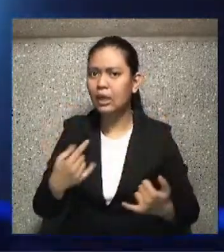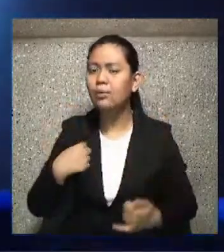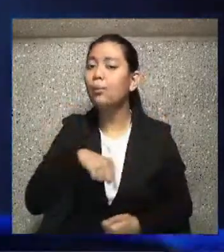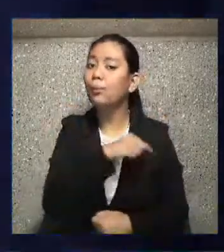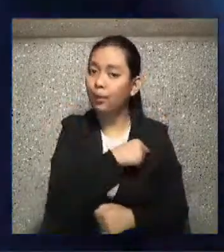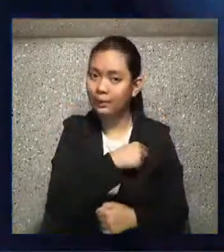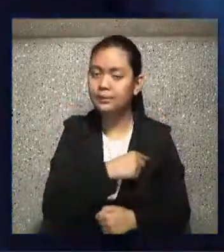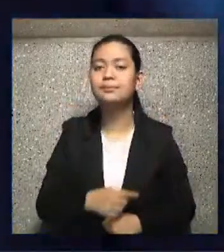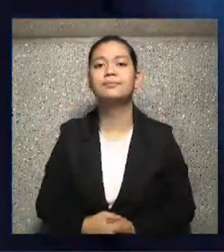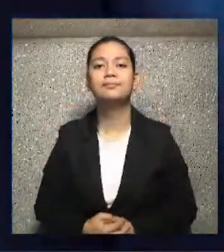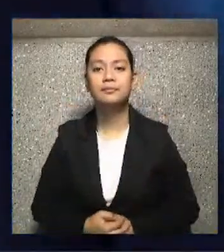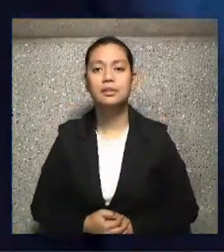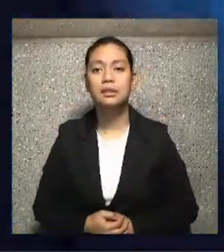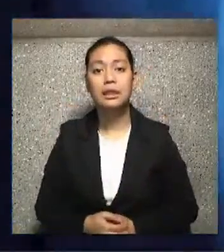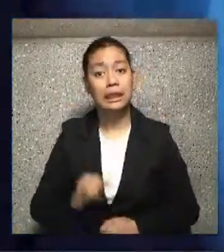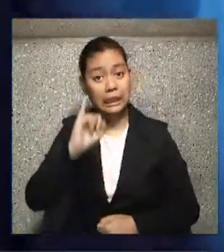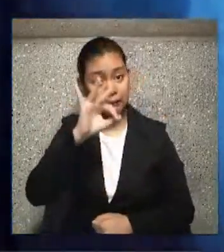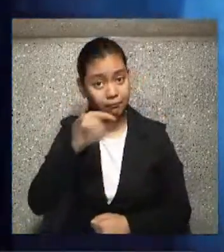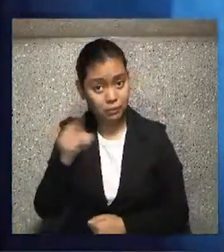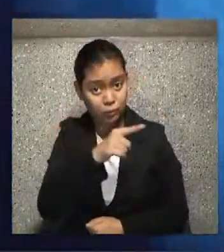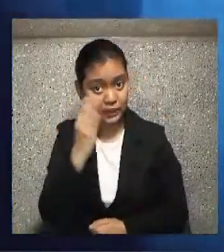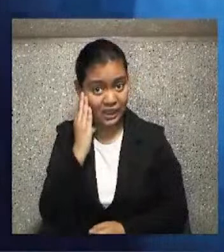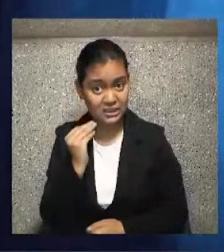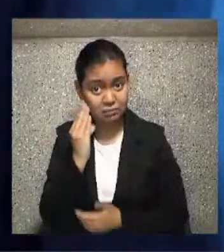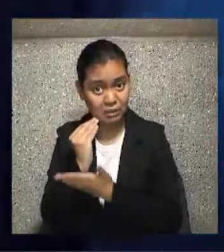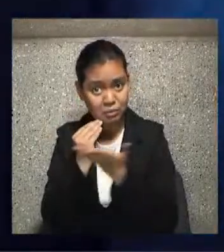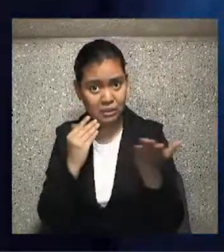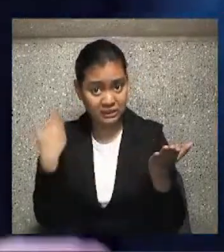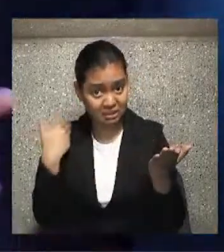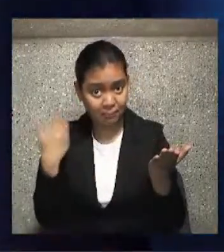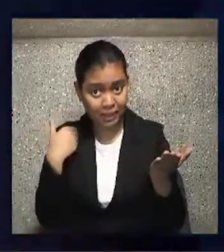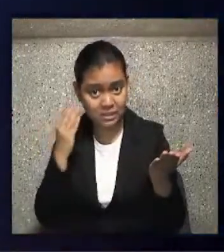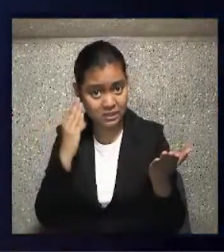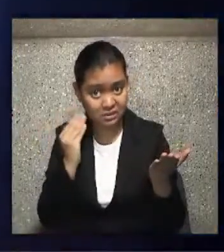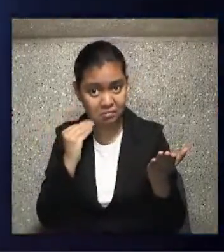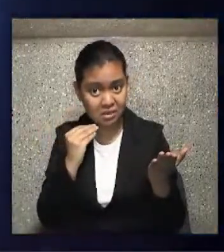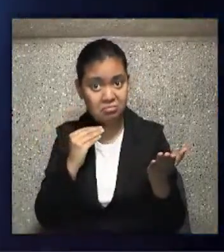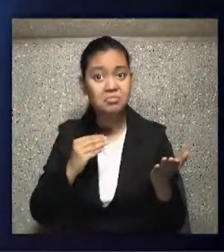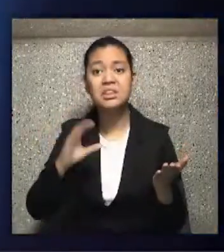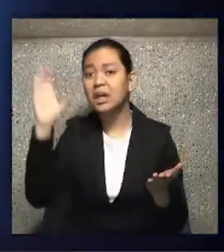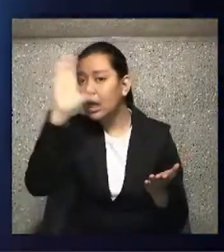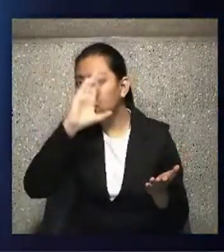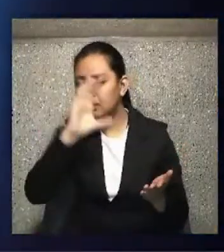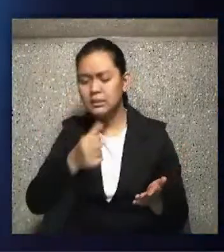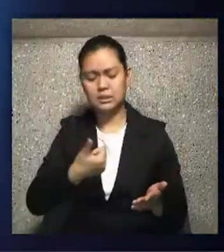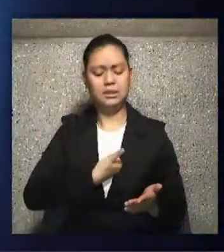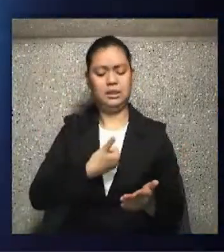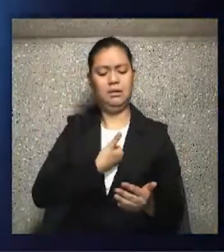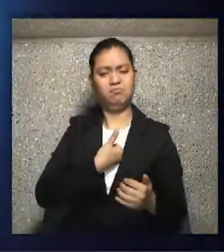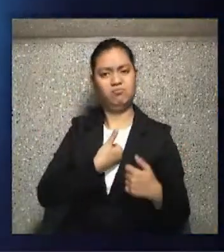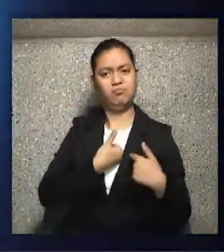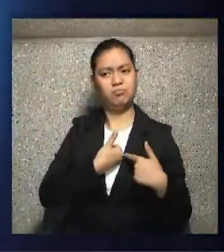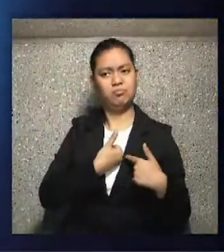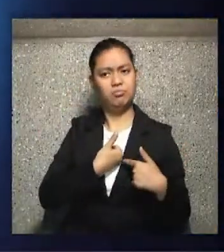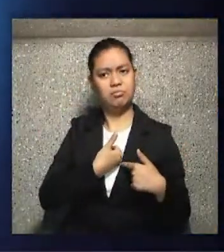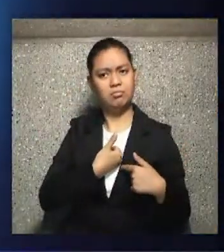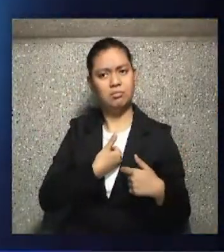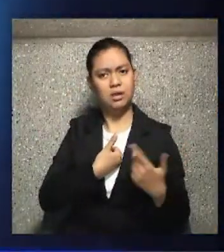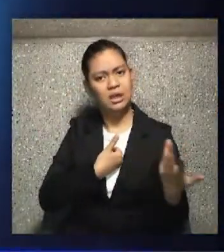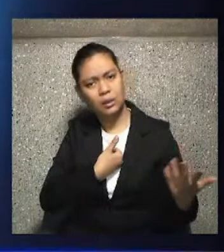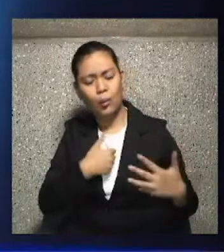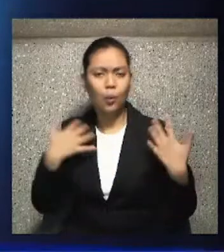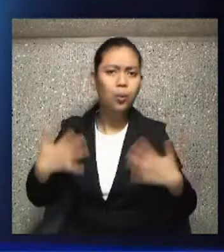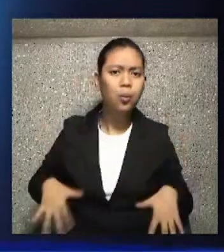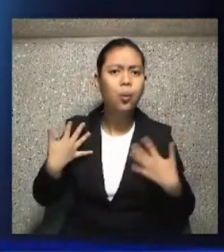think back to any Lenten season that you've ever been through, did you ever find yourself at the end of Lent saying, boy, those